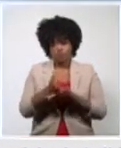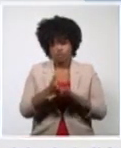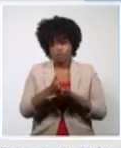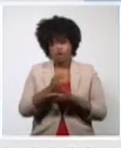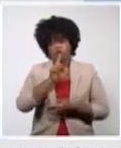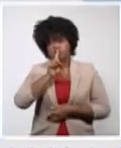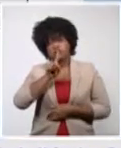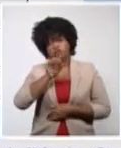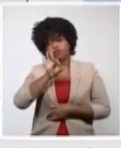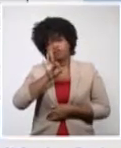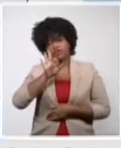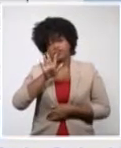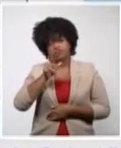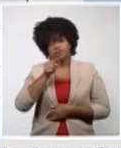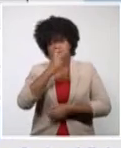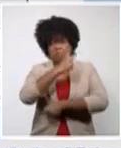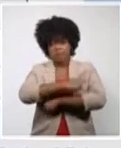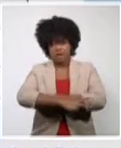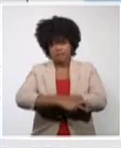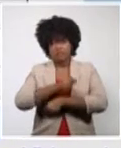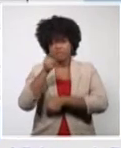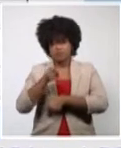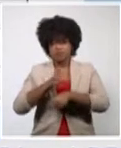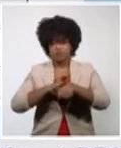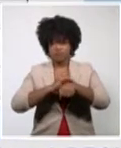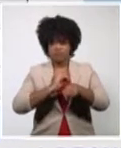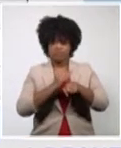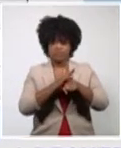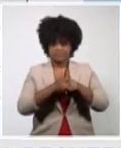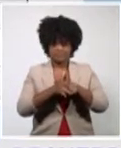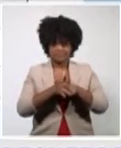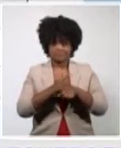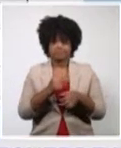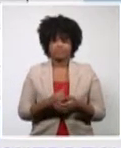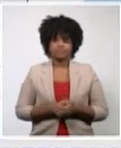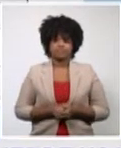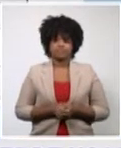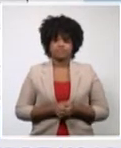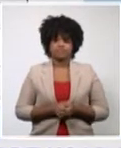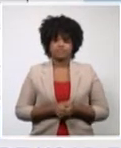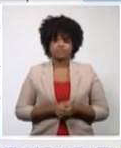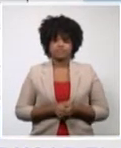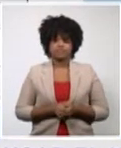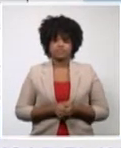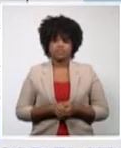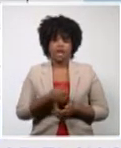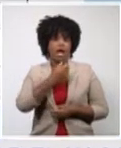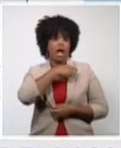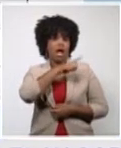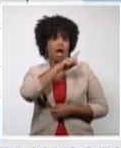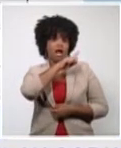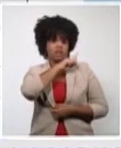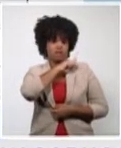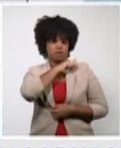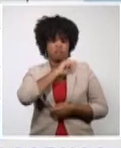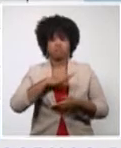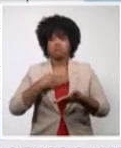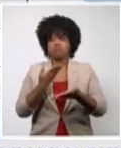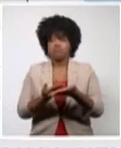turmoil. The 185 countries with confirmed cases of COVID-19 remain.